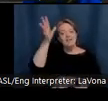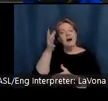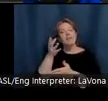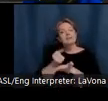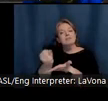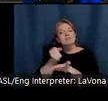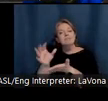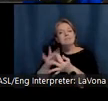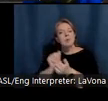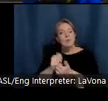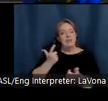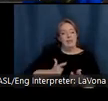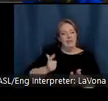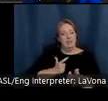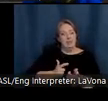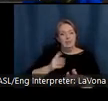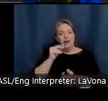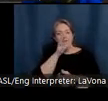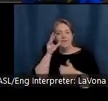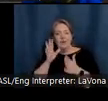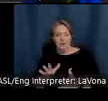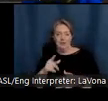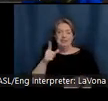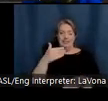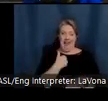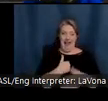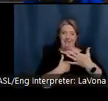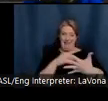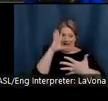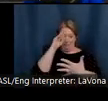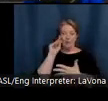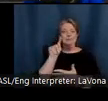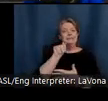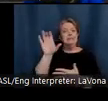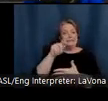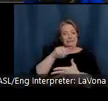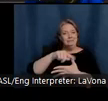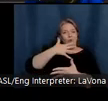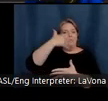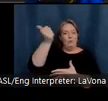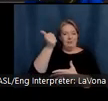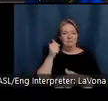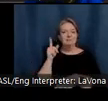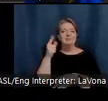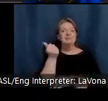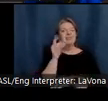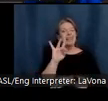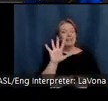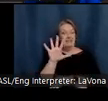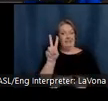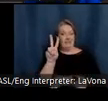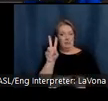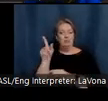1852, the family moved to Waveland, Indiana to give their children a proper education at the